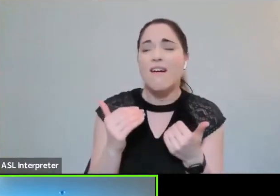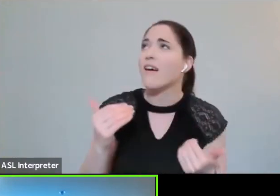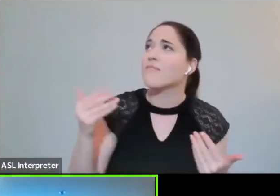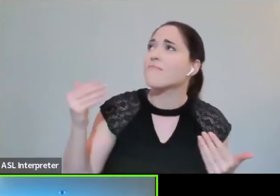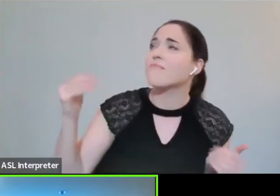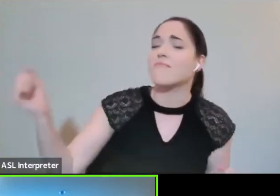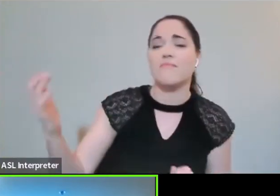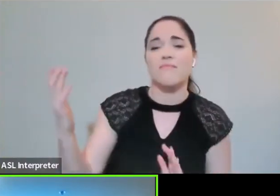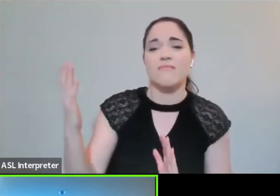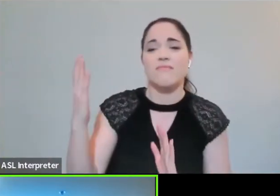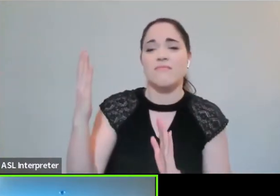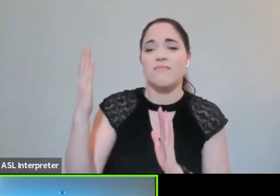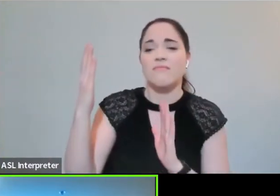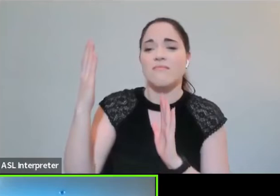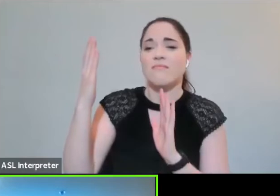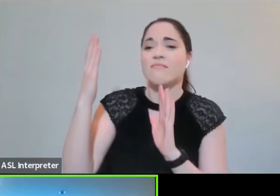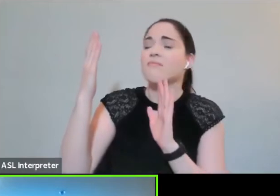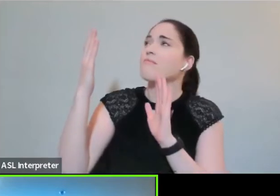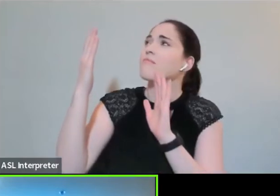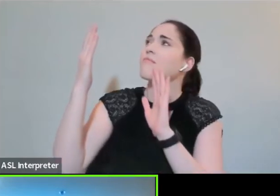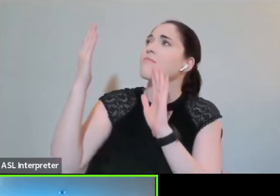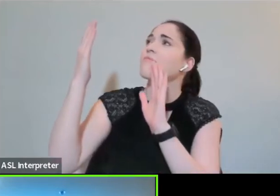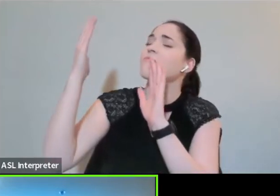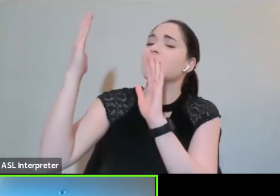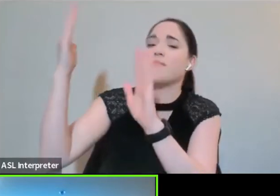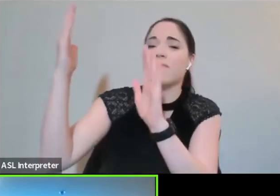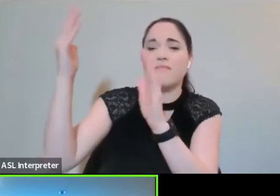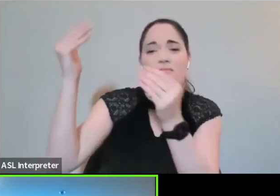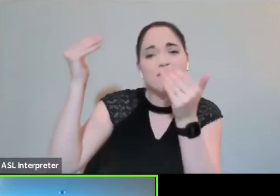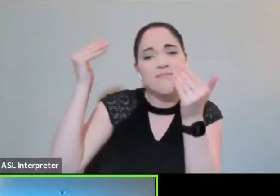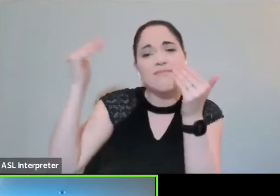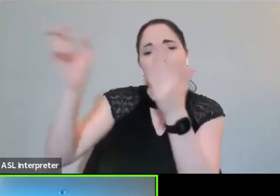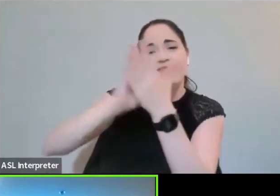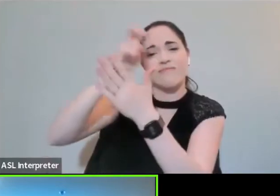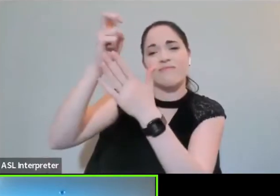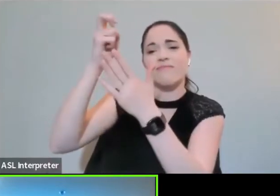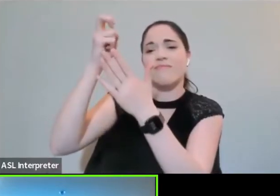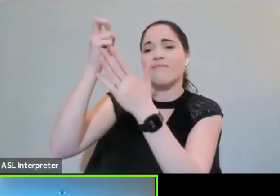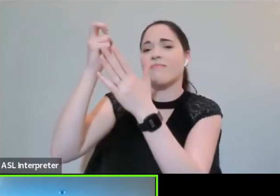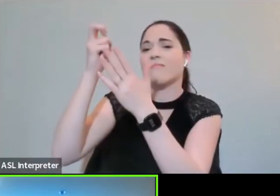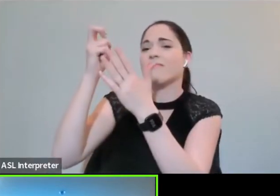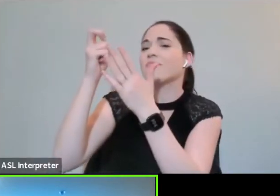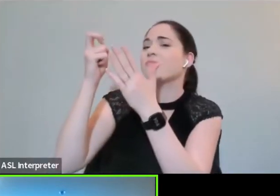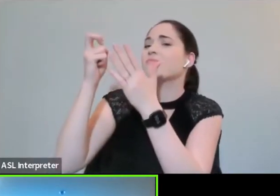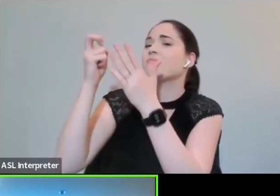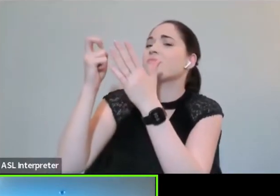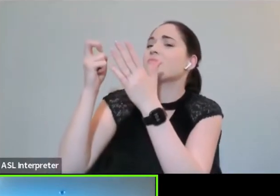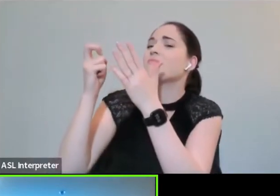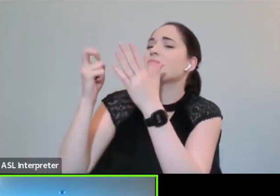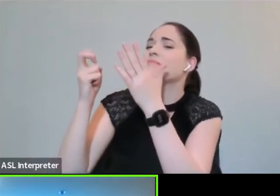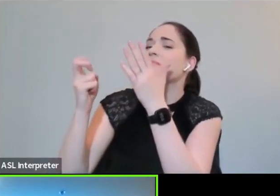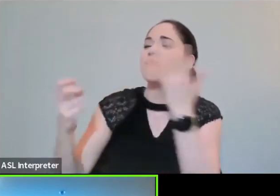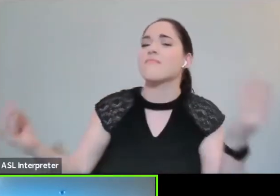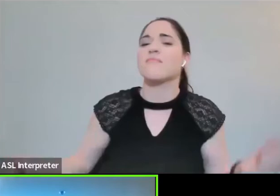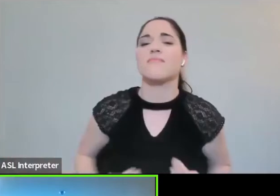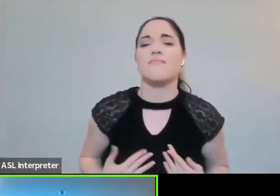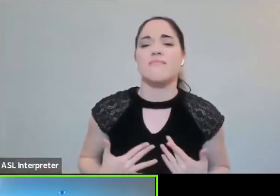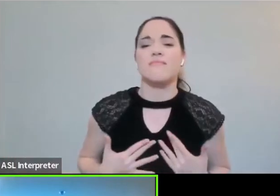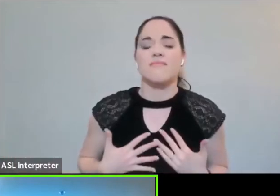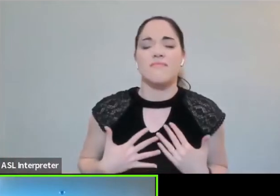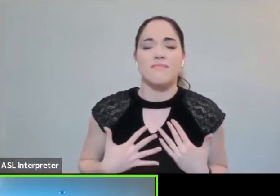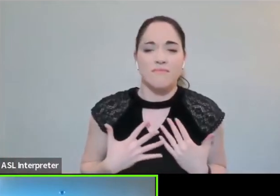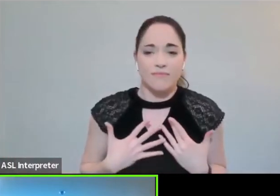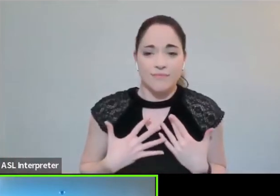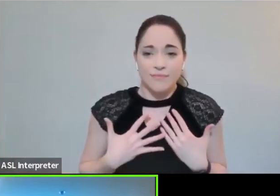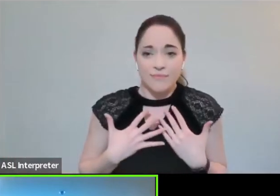Dip your heart in the stream of life Let the pain and the